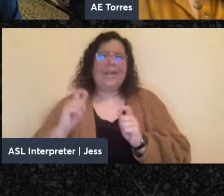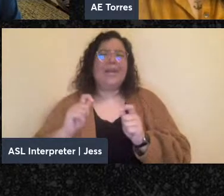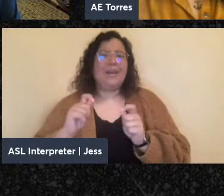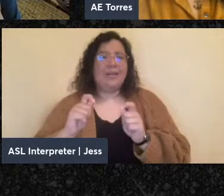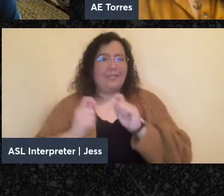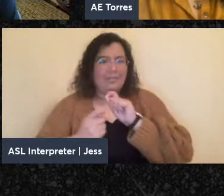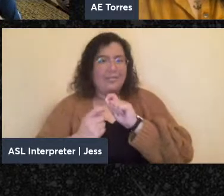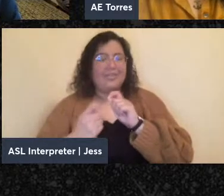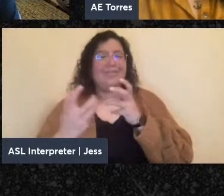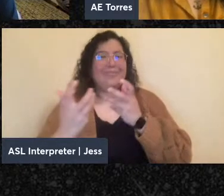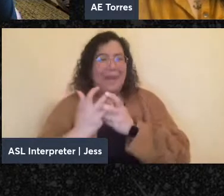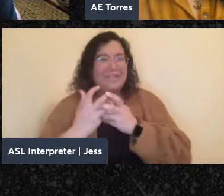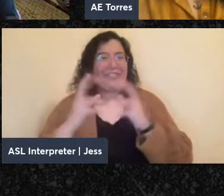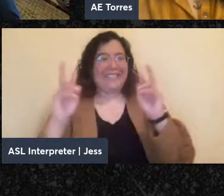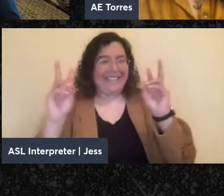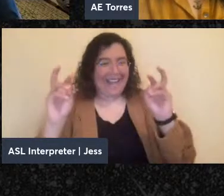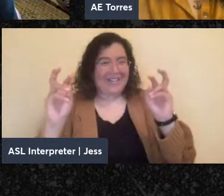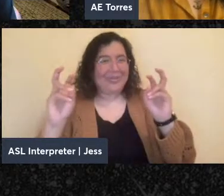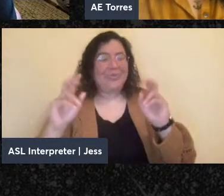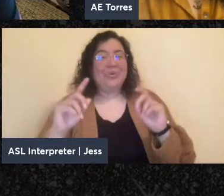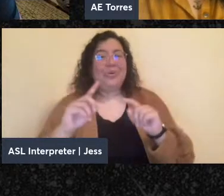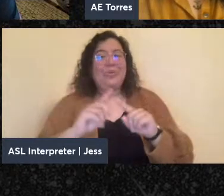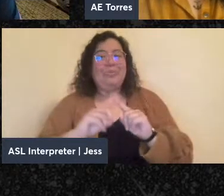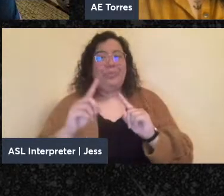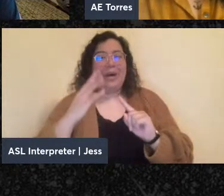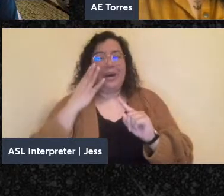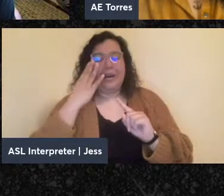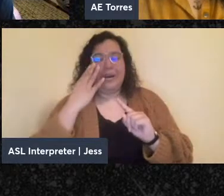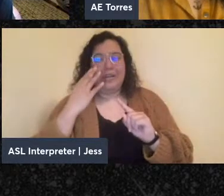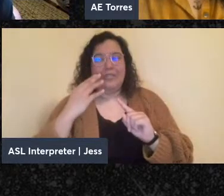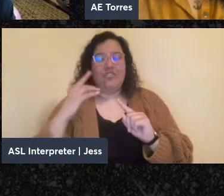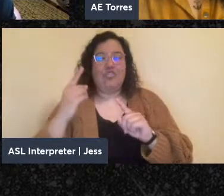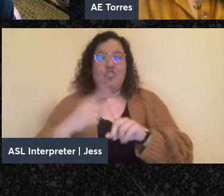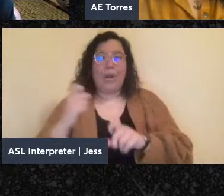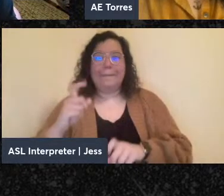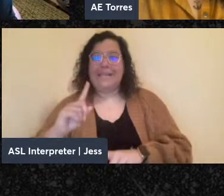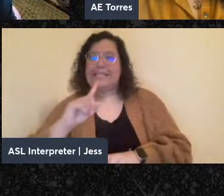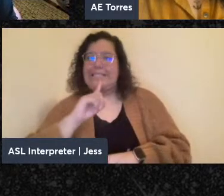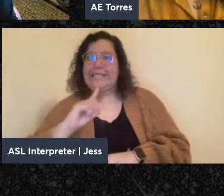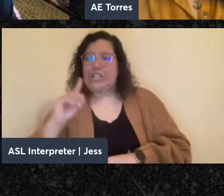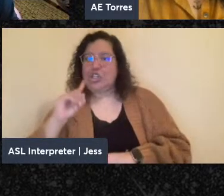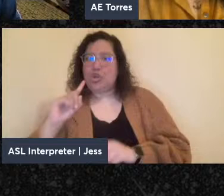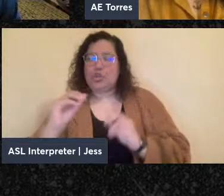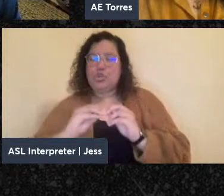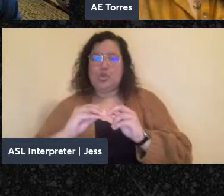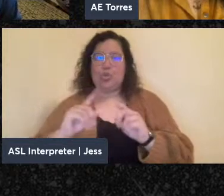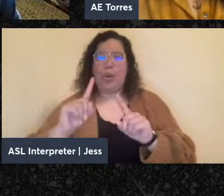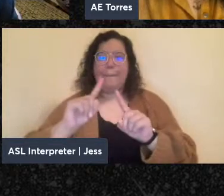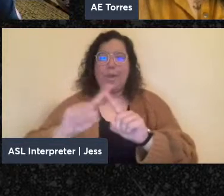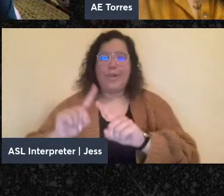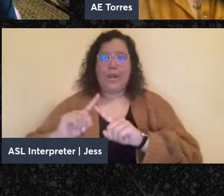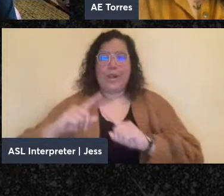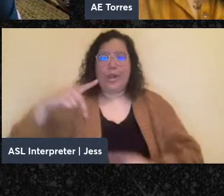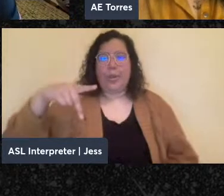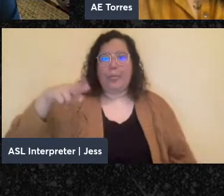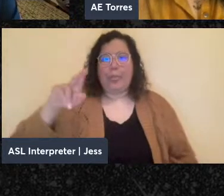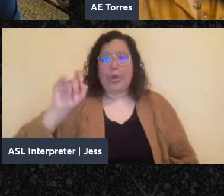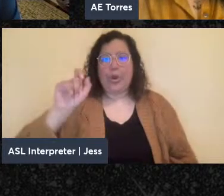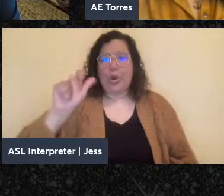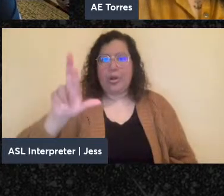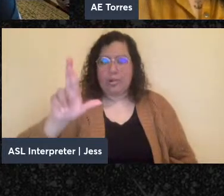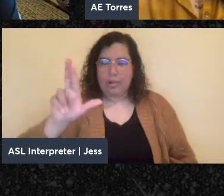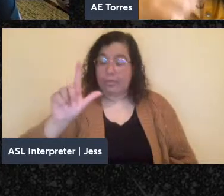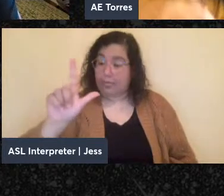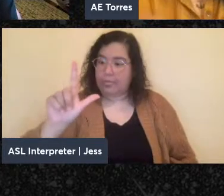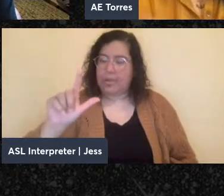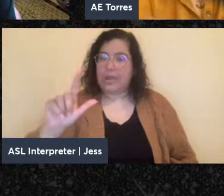of the title from the singular to the plural. So, with freedom in my ears, freedom in our ears, right, as a